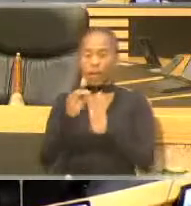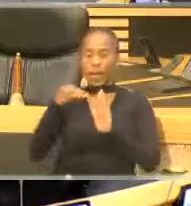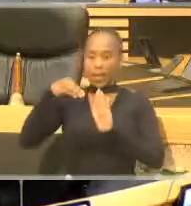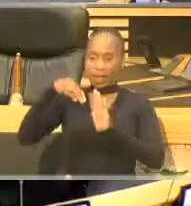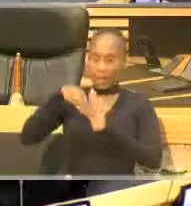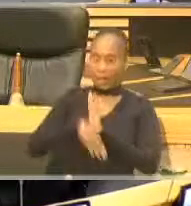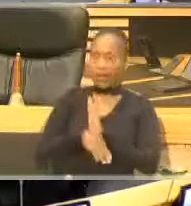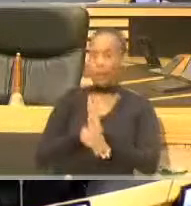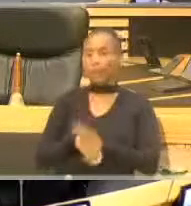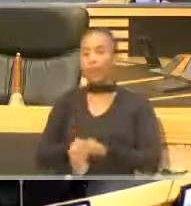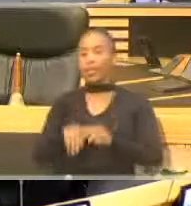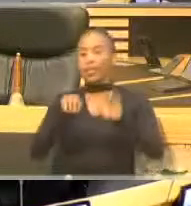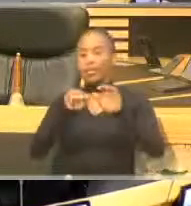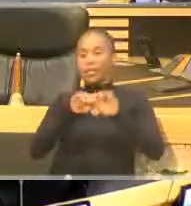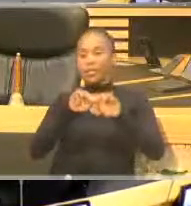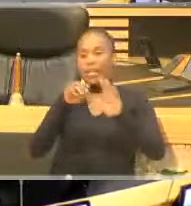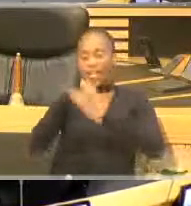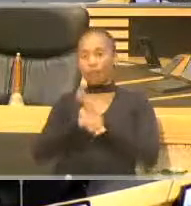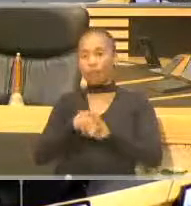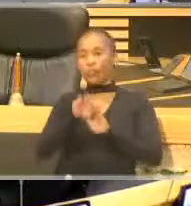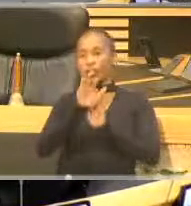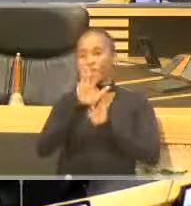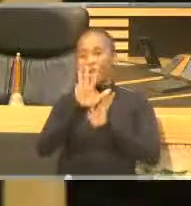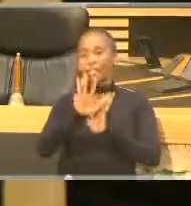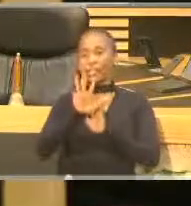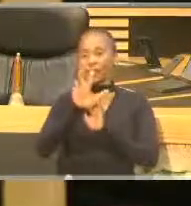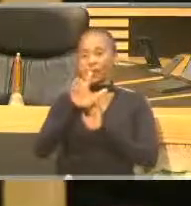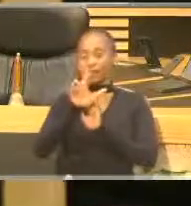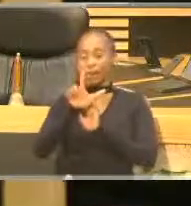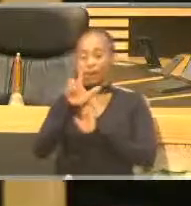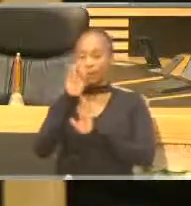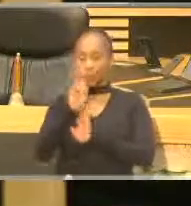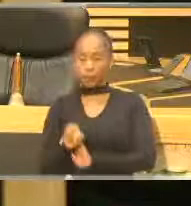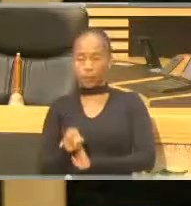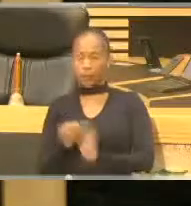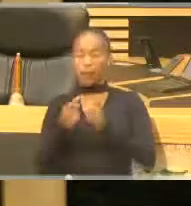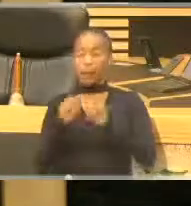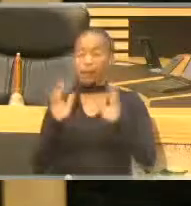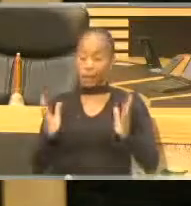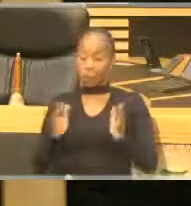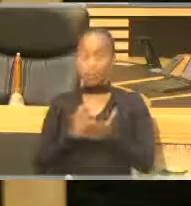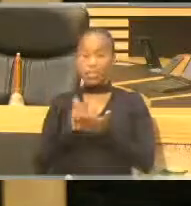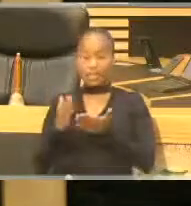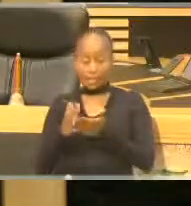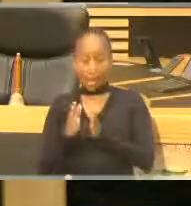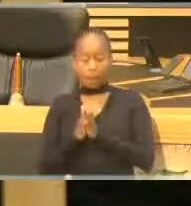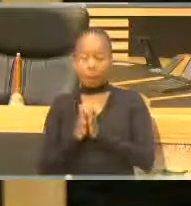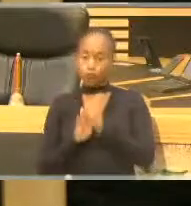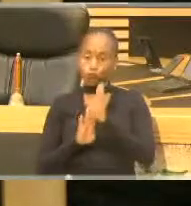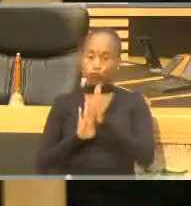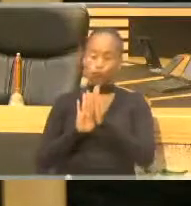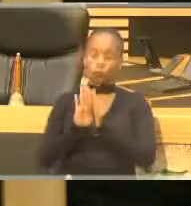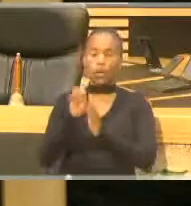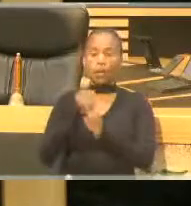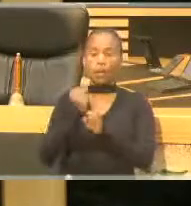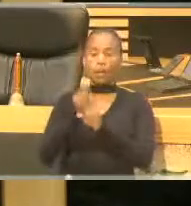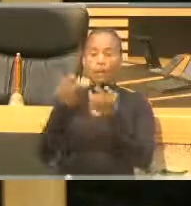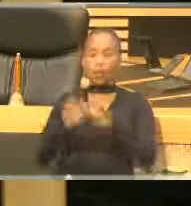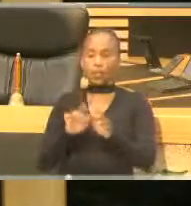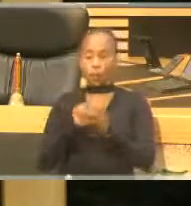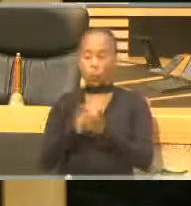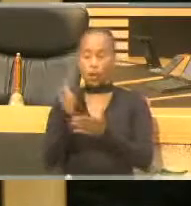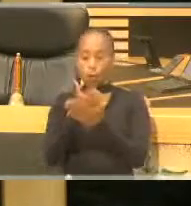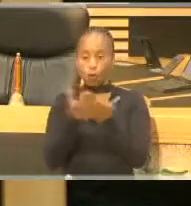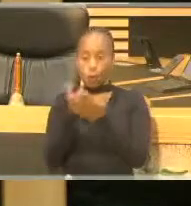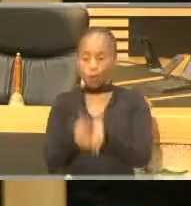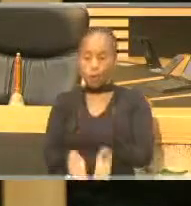7%. However, some inroads have been made towards the economic recovery with